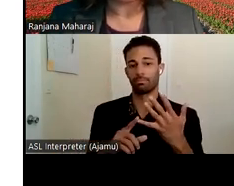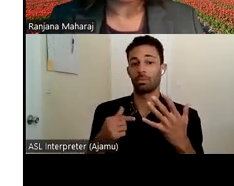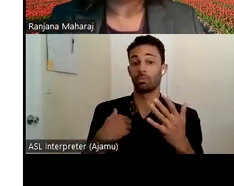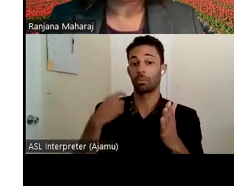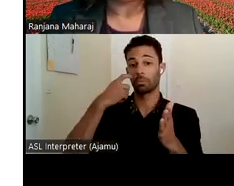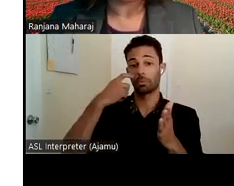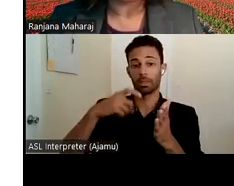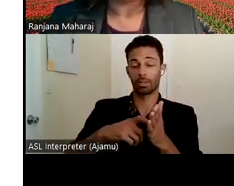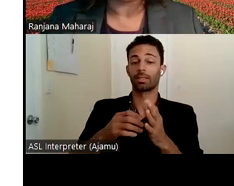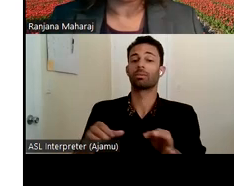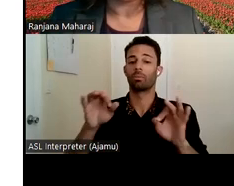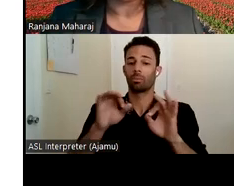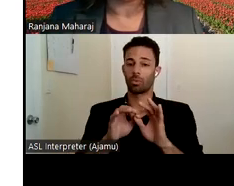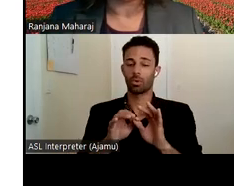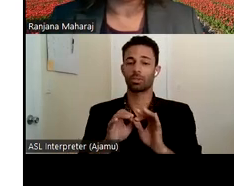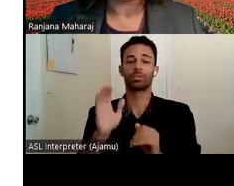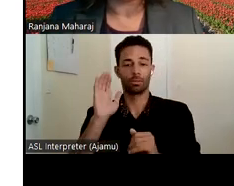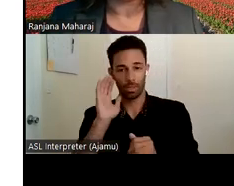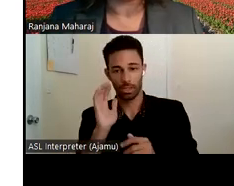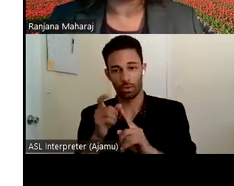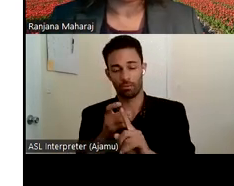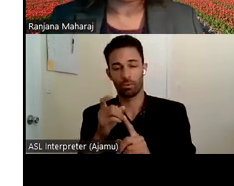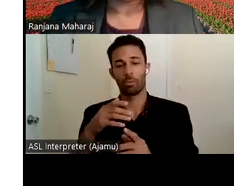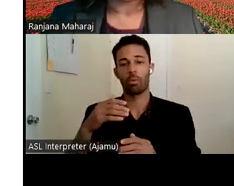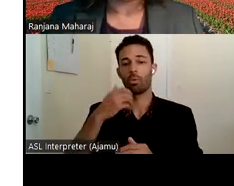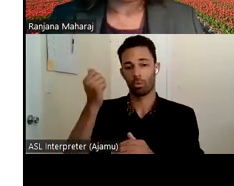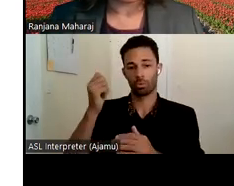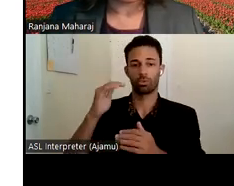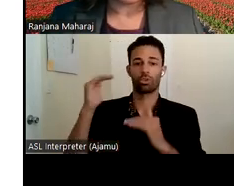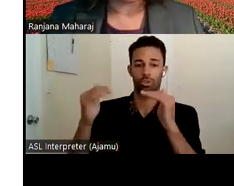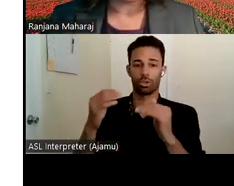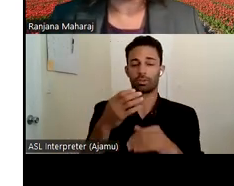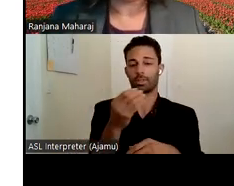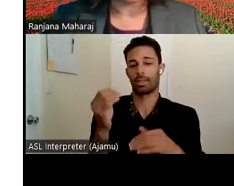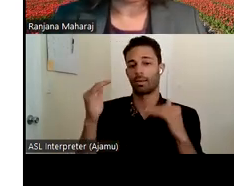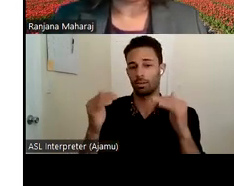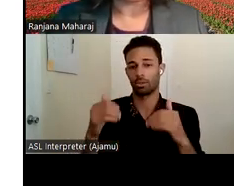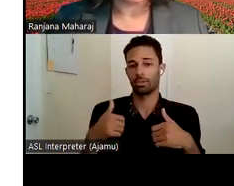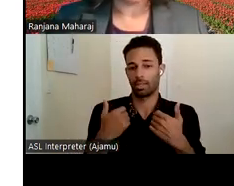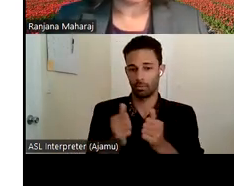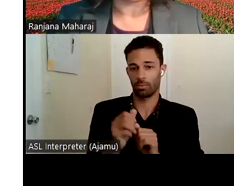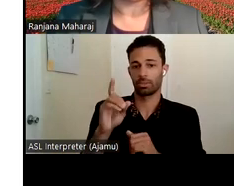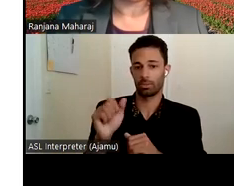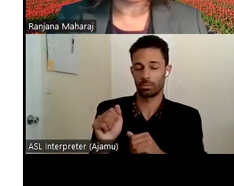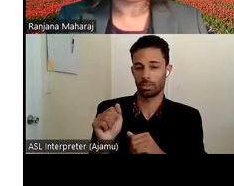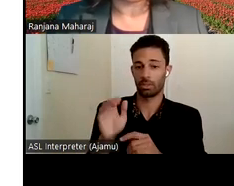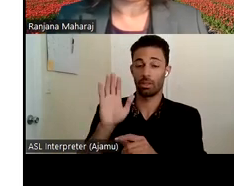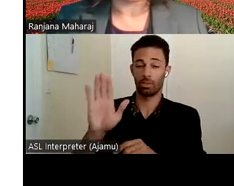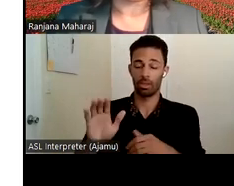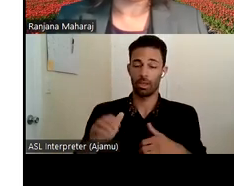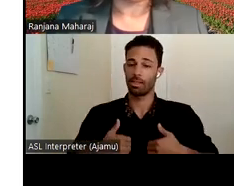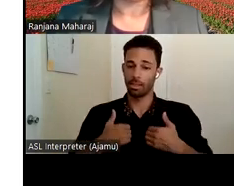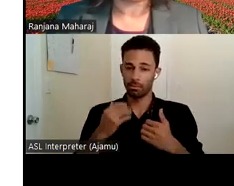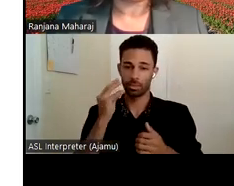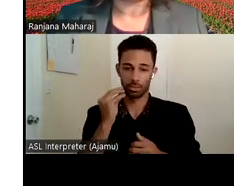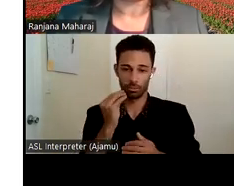directly from older adults and adults living with disabilities. Their lived experiences should always be centered as we move forward with